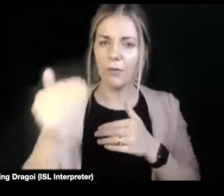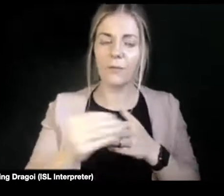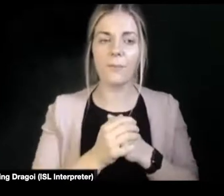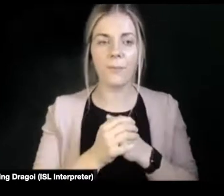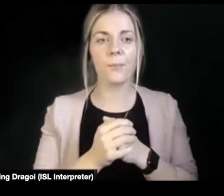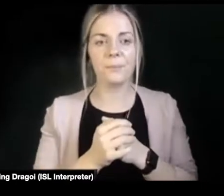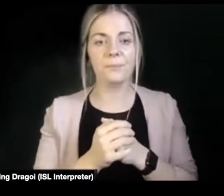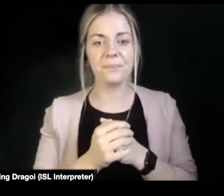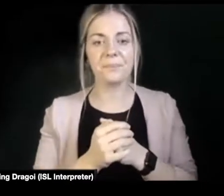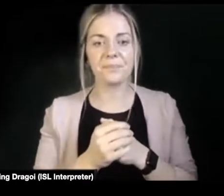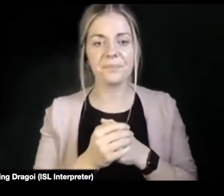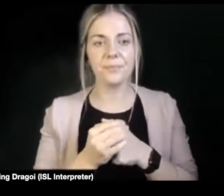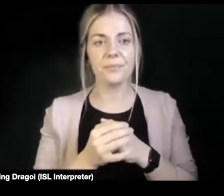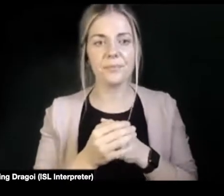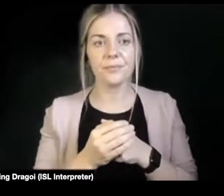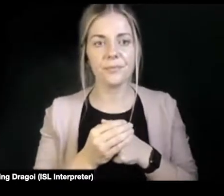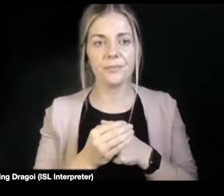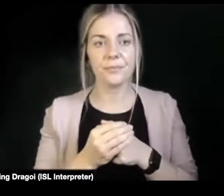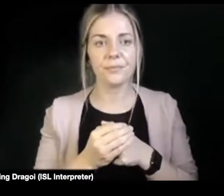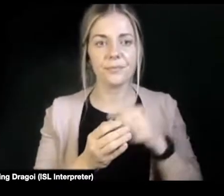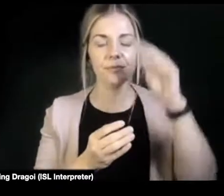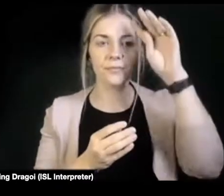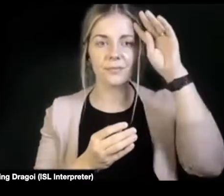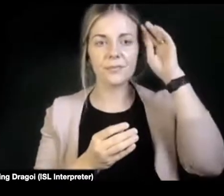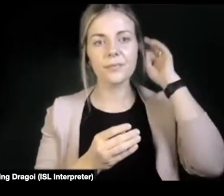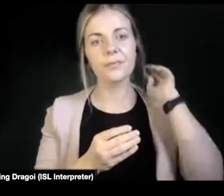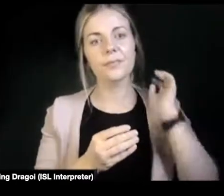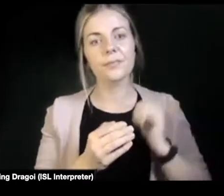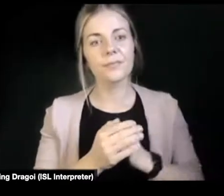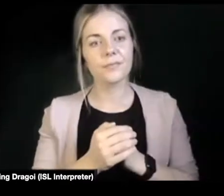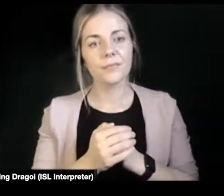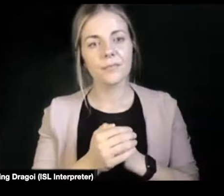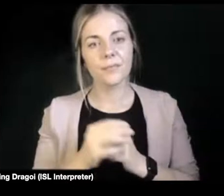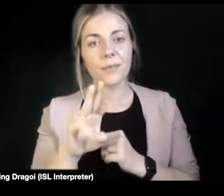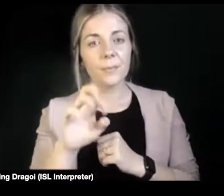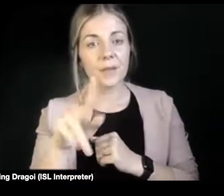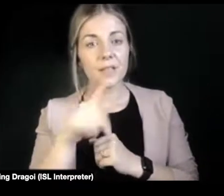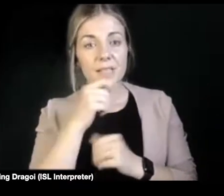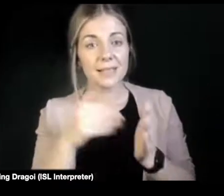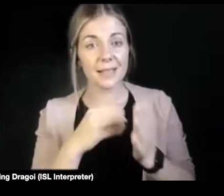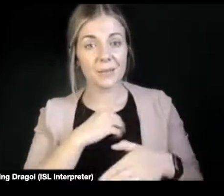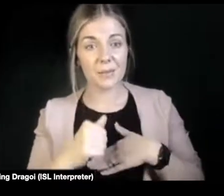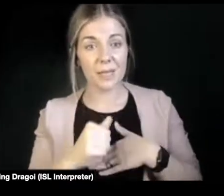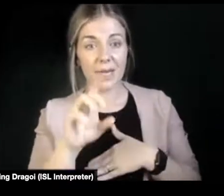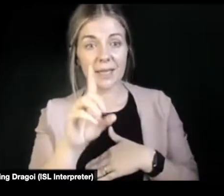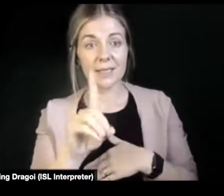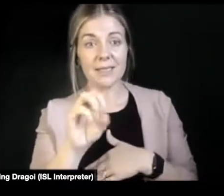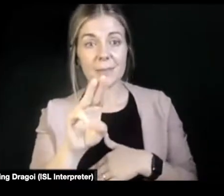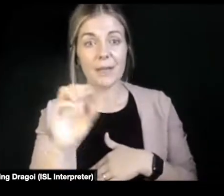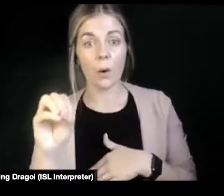today, and like your own DPO, is that we are leading, leading the way